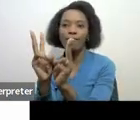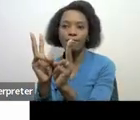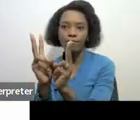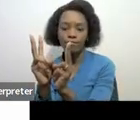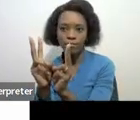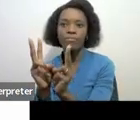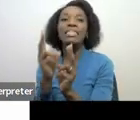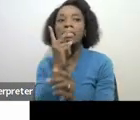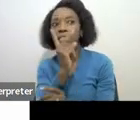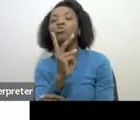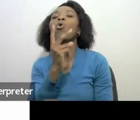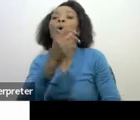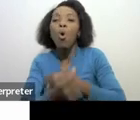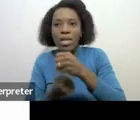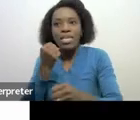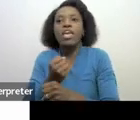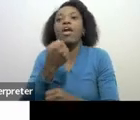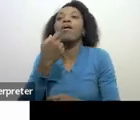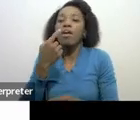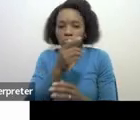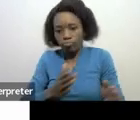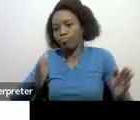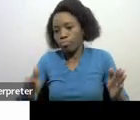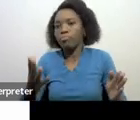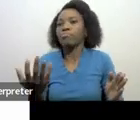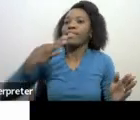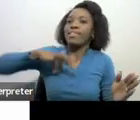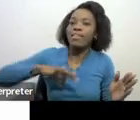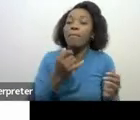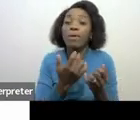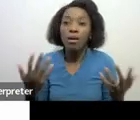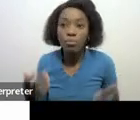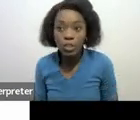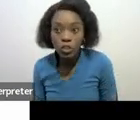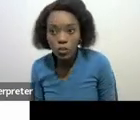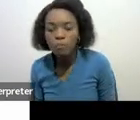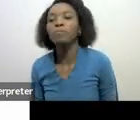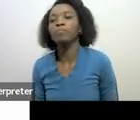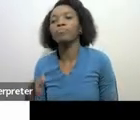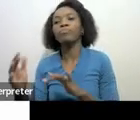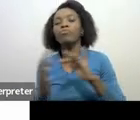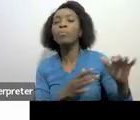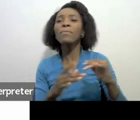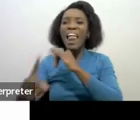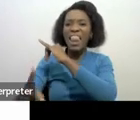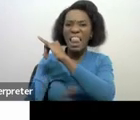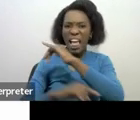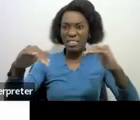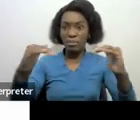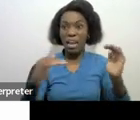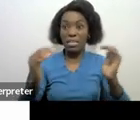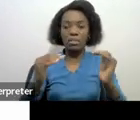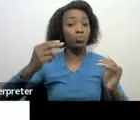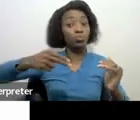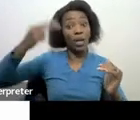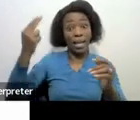income to say how much have you received and then on the last text bracket is 45 percent that's the highest text bracket which